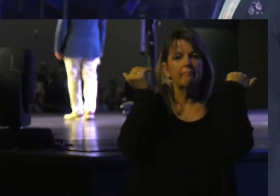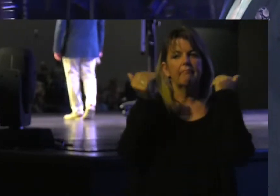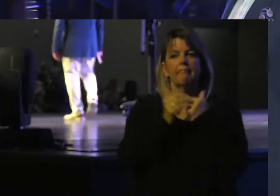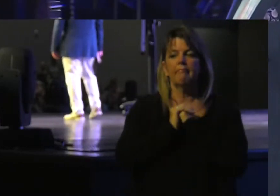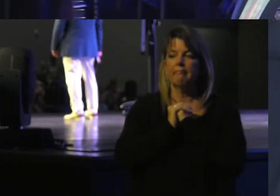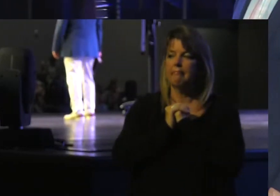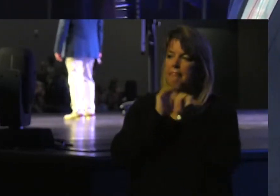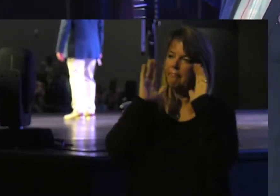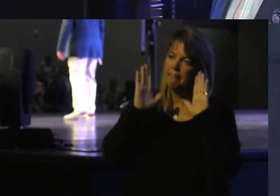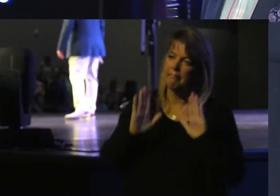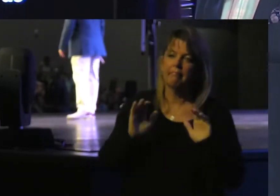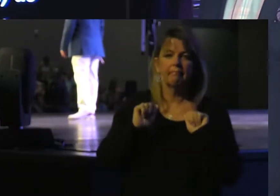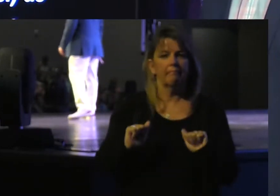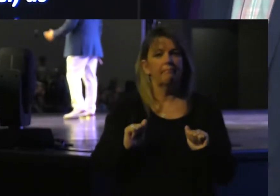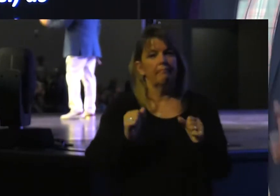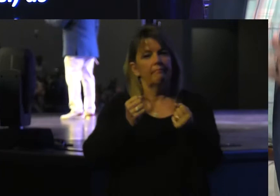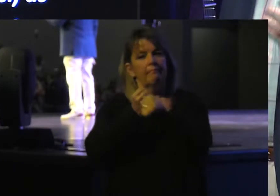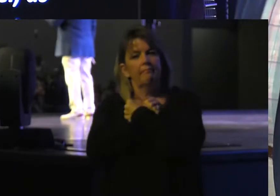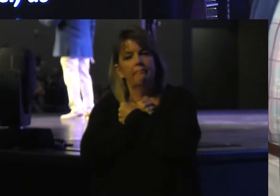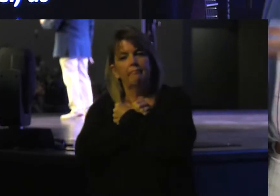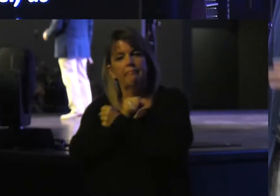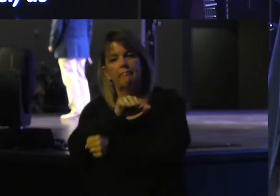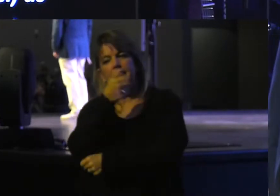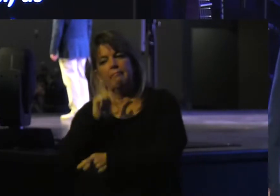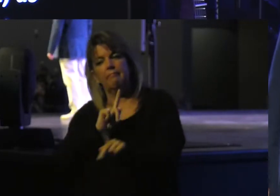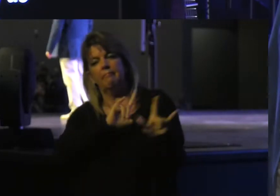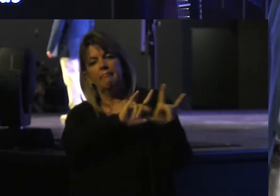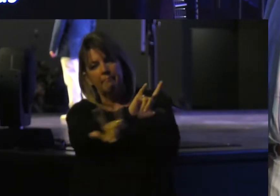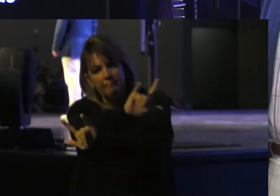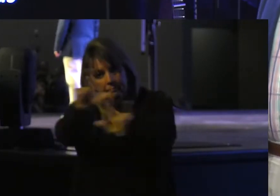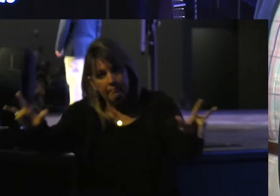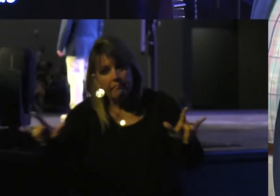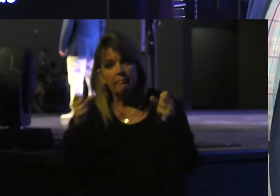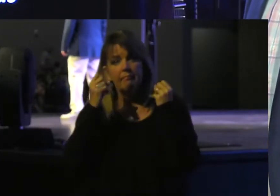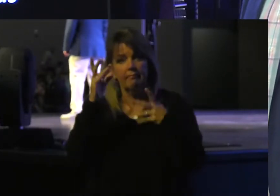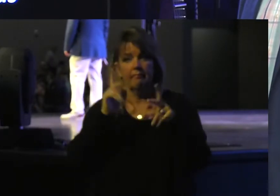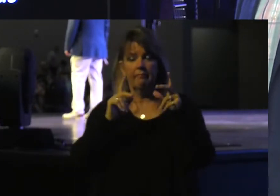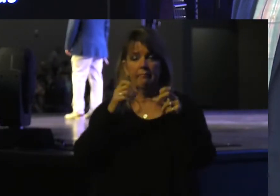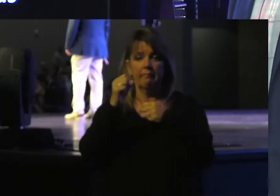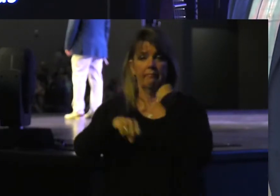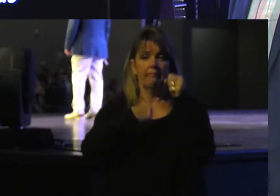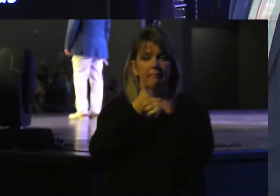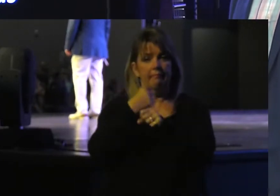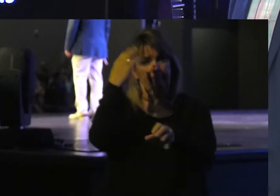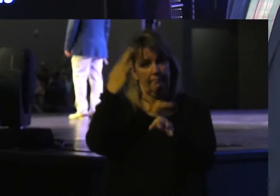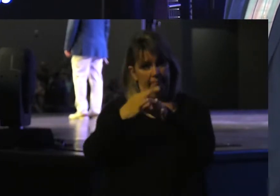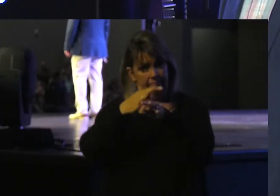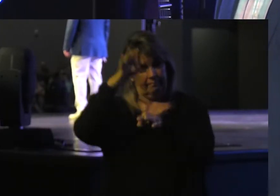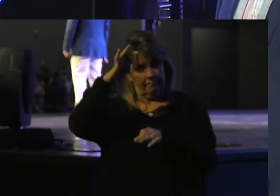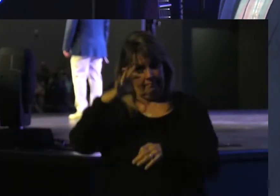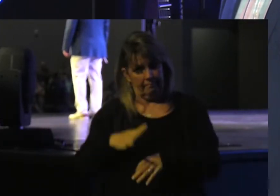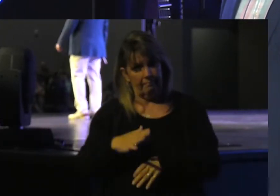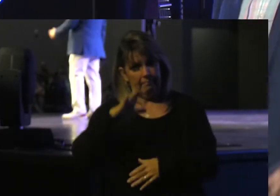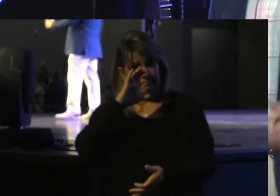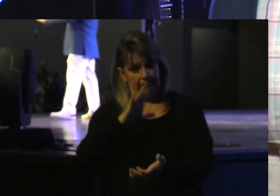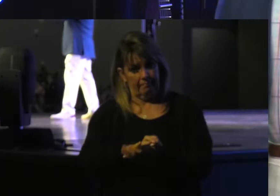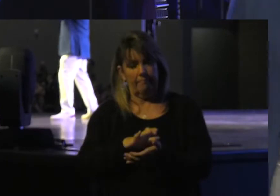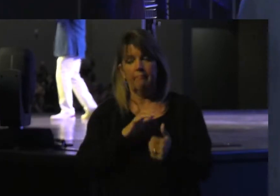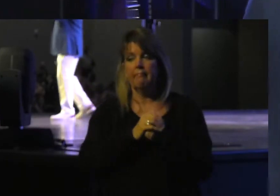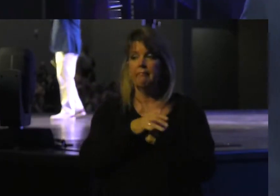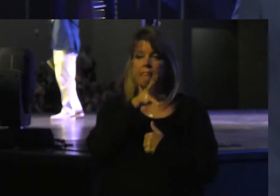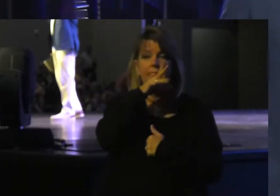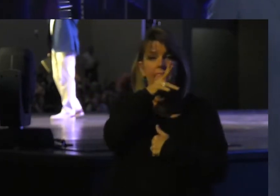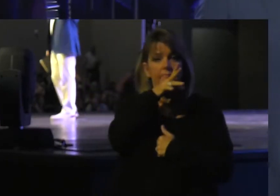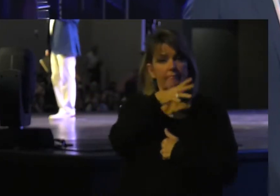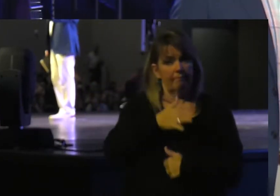capacity to love people. She was, for many years, a faithful pastor's wife. I spoke to